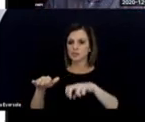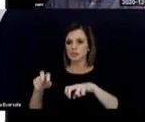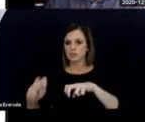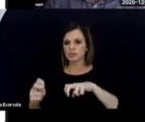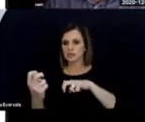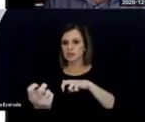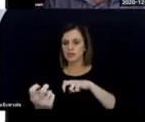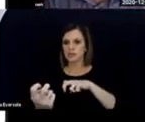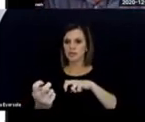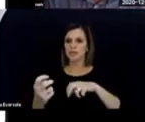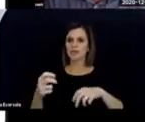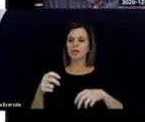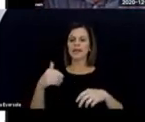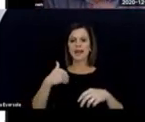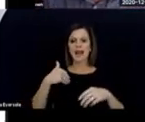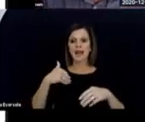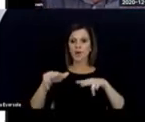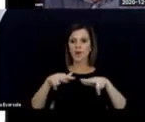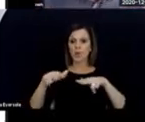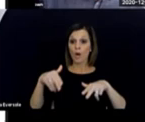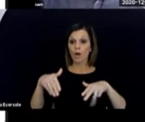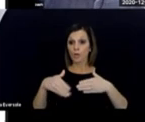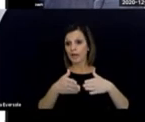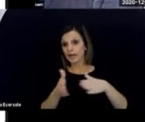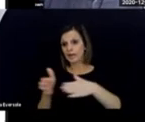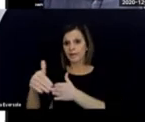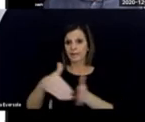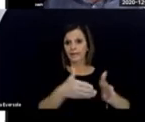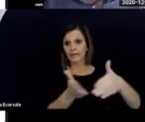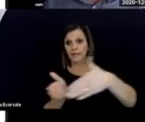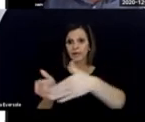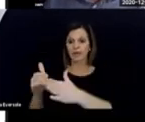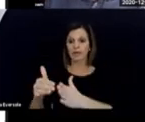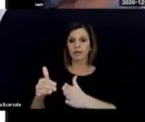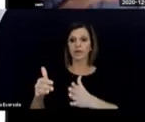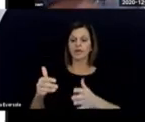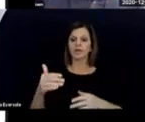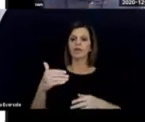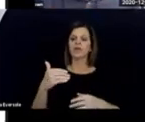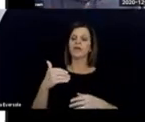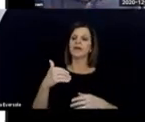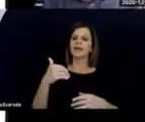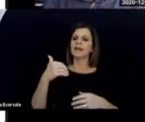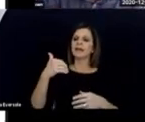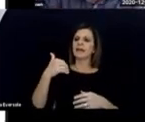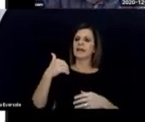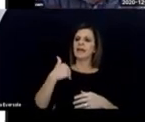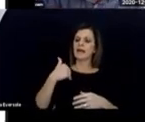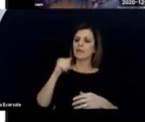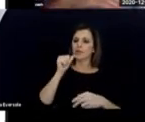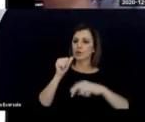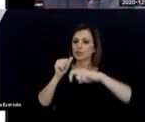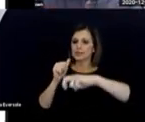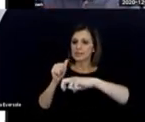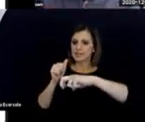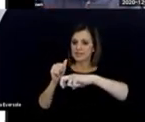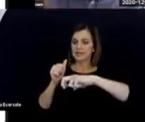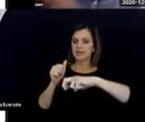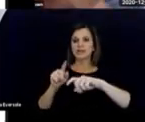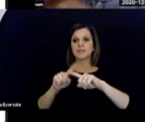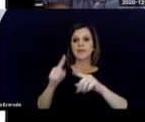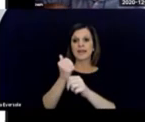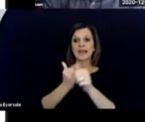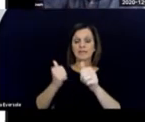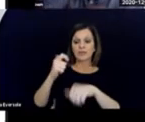wending through the tables. And they'd sat the girl with her back to the walkway. And every time she was trying to work, every